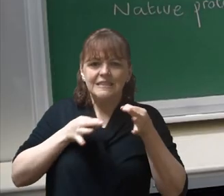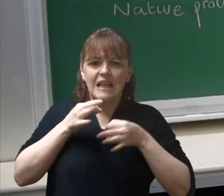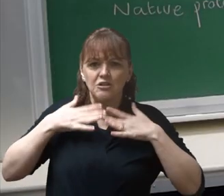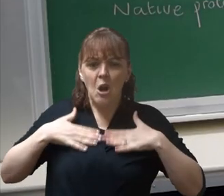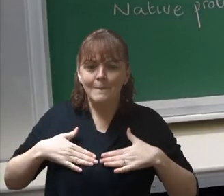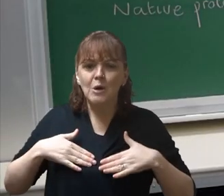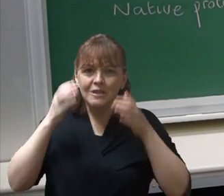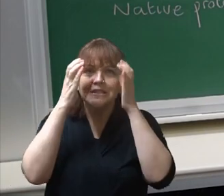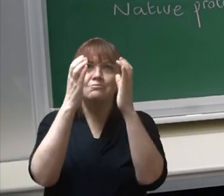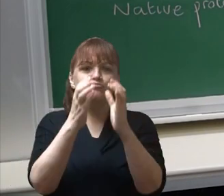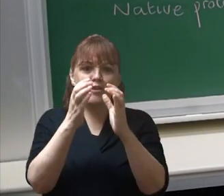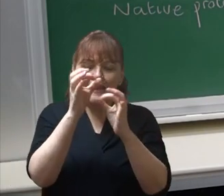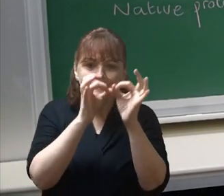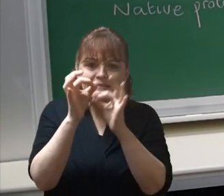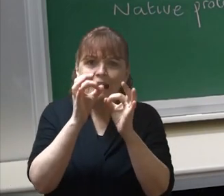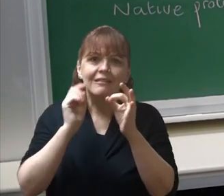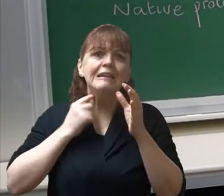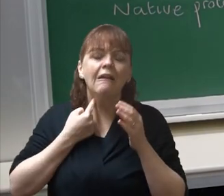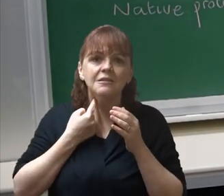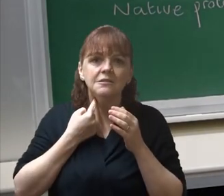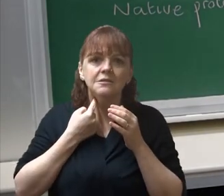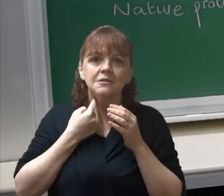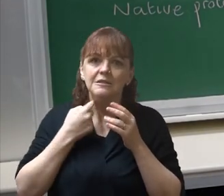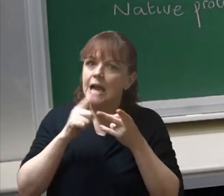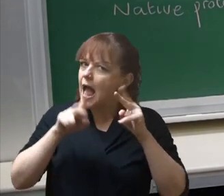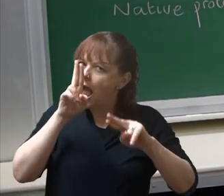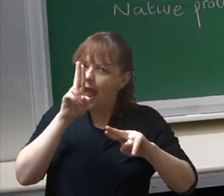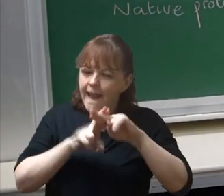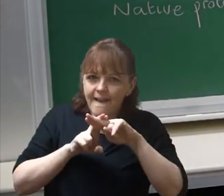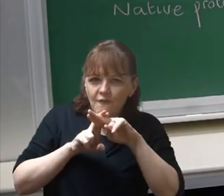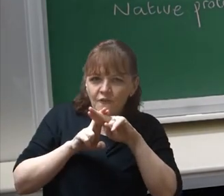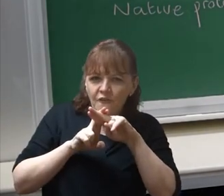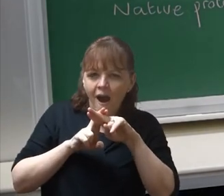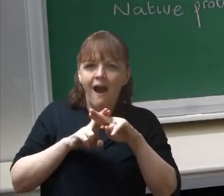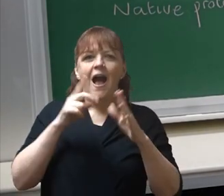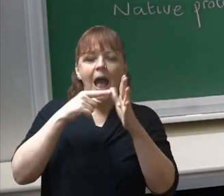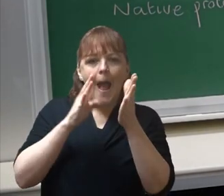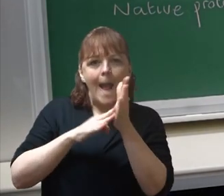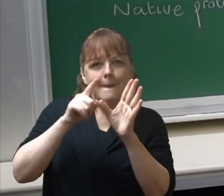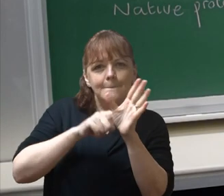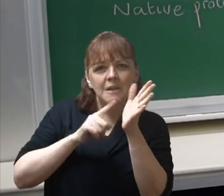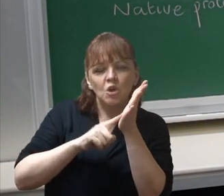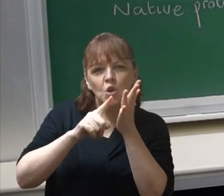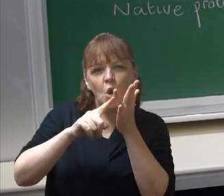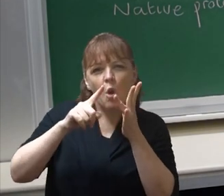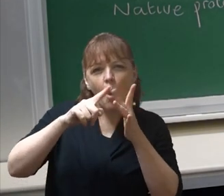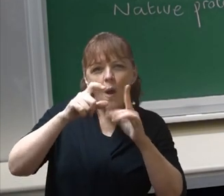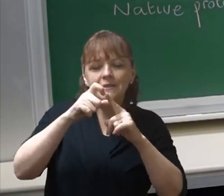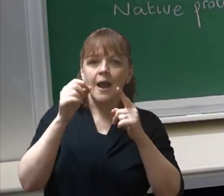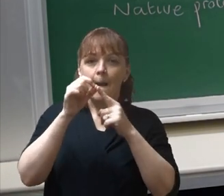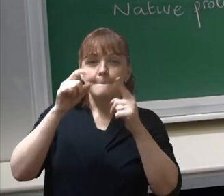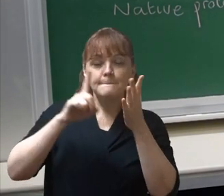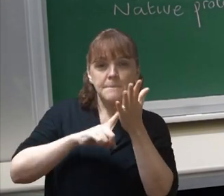Look out In the brain If an amyloid plaque Is made up of a protein Named amyloid beta Yes I know that's confusing So I'll say it again